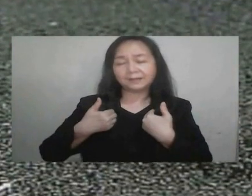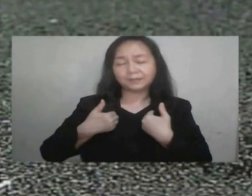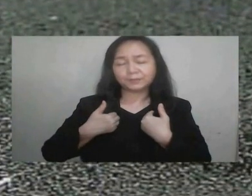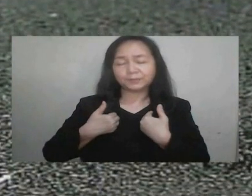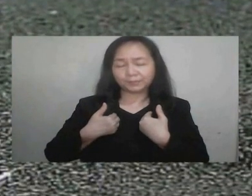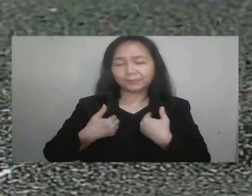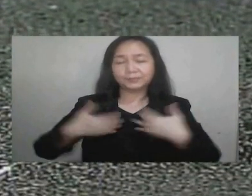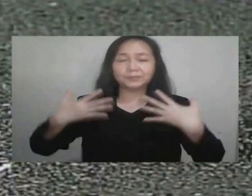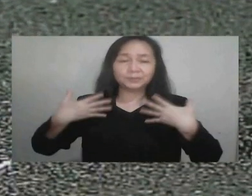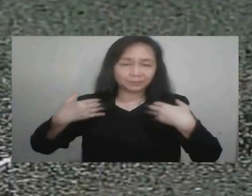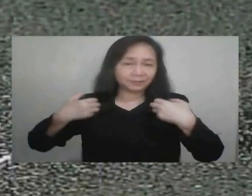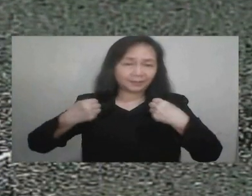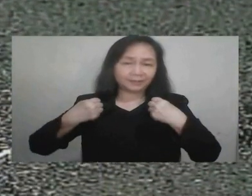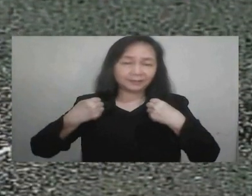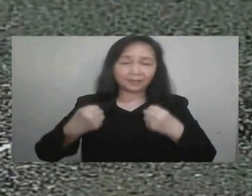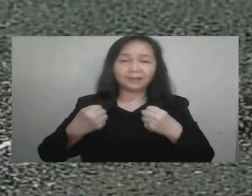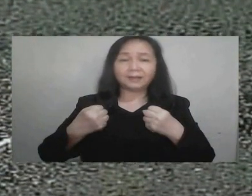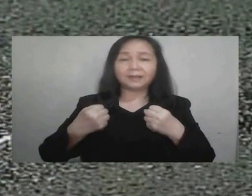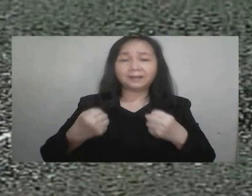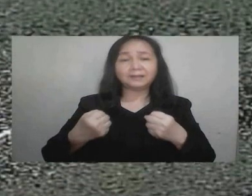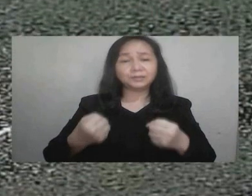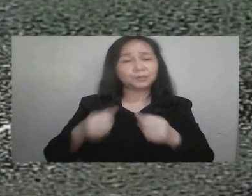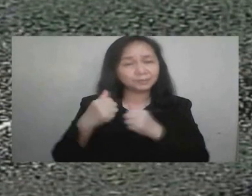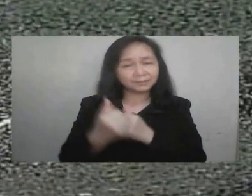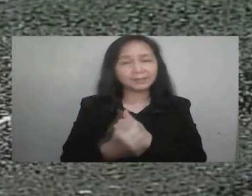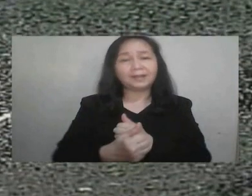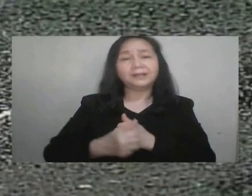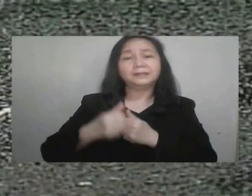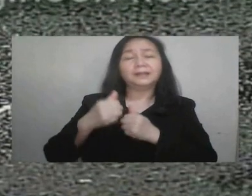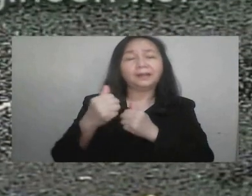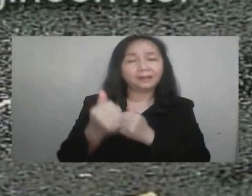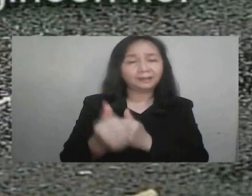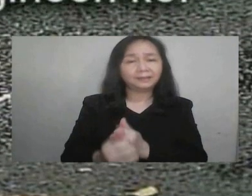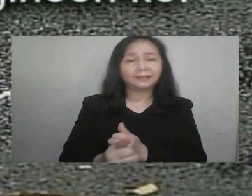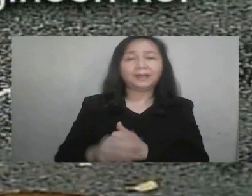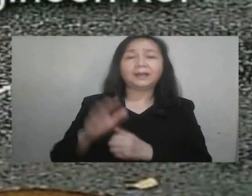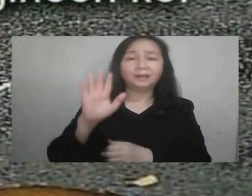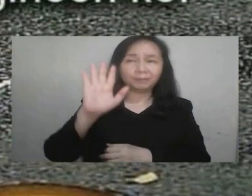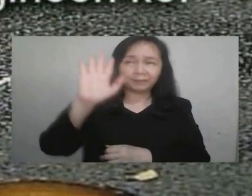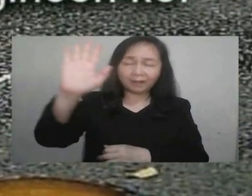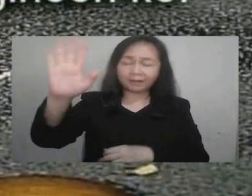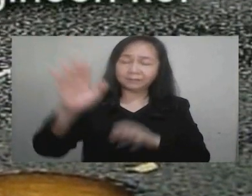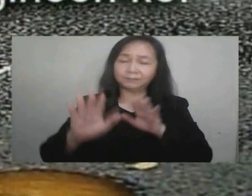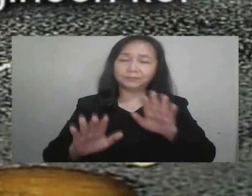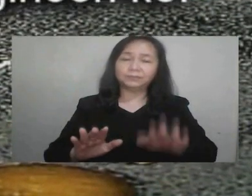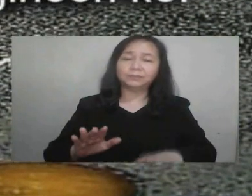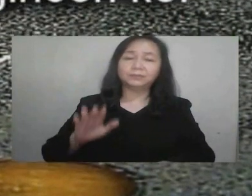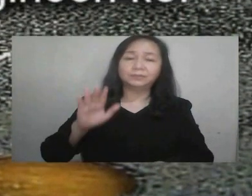magkarong lakasundan ang